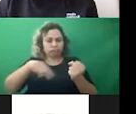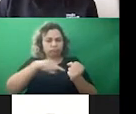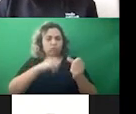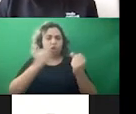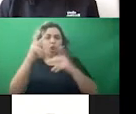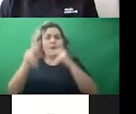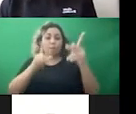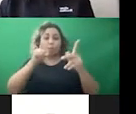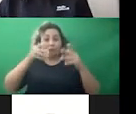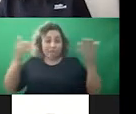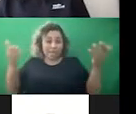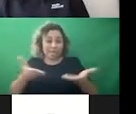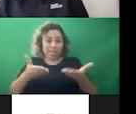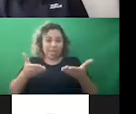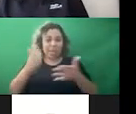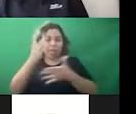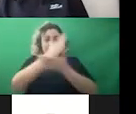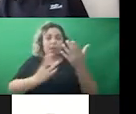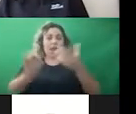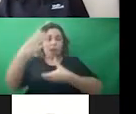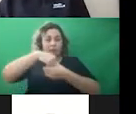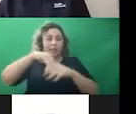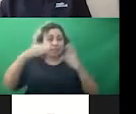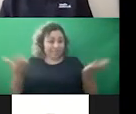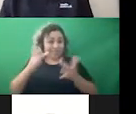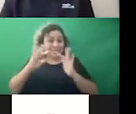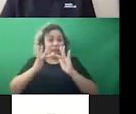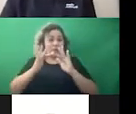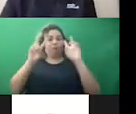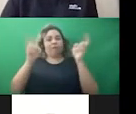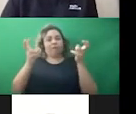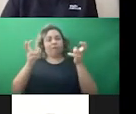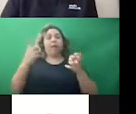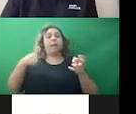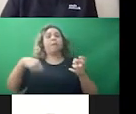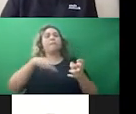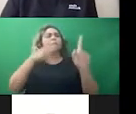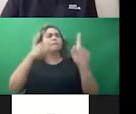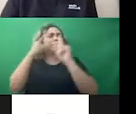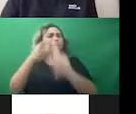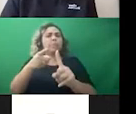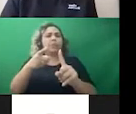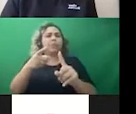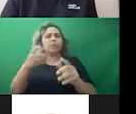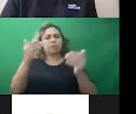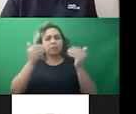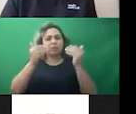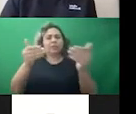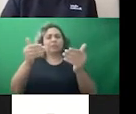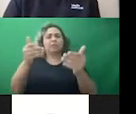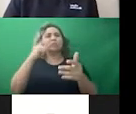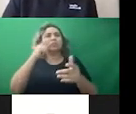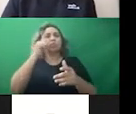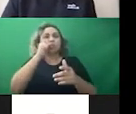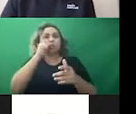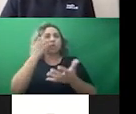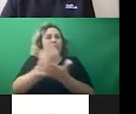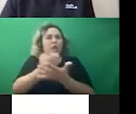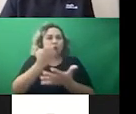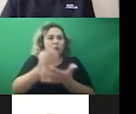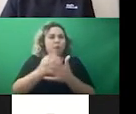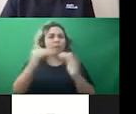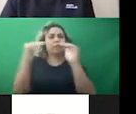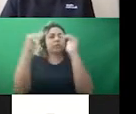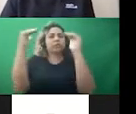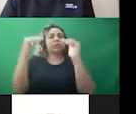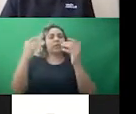here today are a part of the network, so that's exciting. But our mission is to boldly advance this racial, economic, and gender justice in the